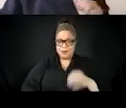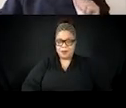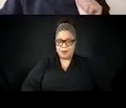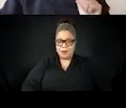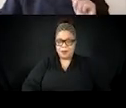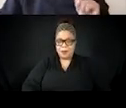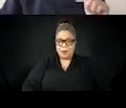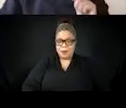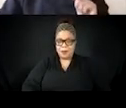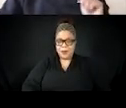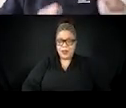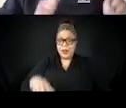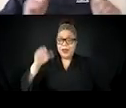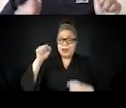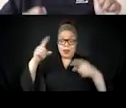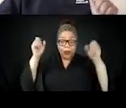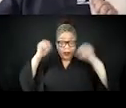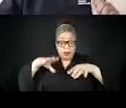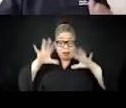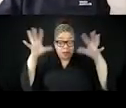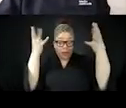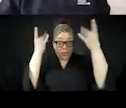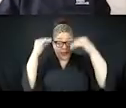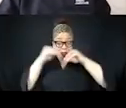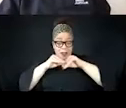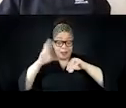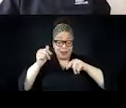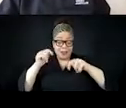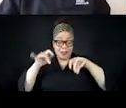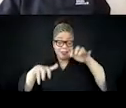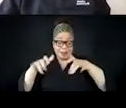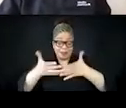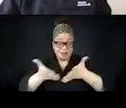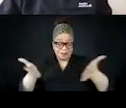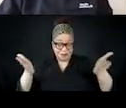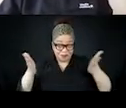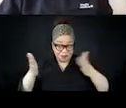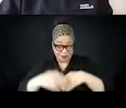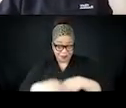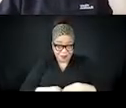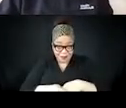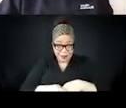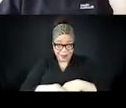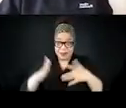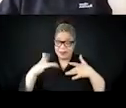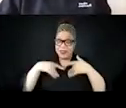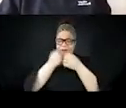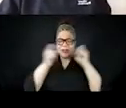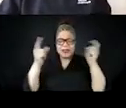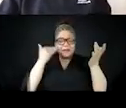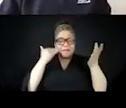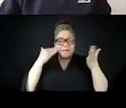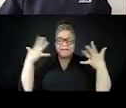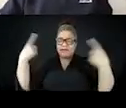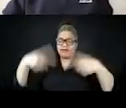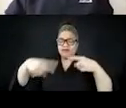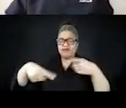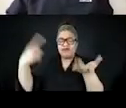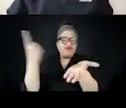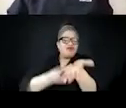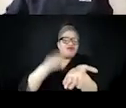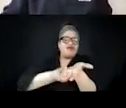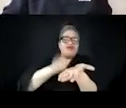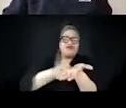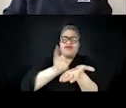feel free to, you know, argue and debate there. Um, but we're going to have to move on, unfortunately. Um,